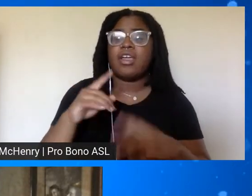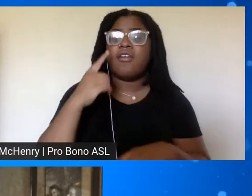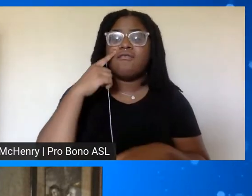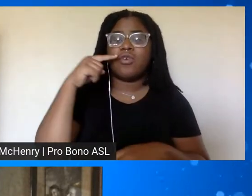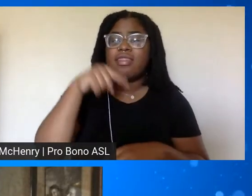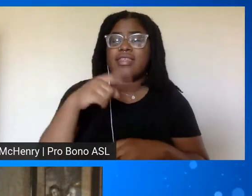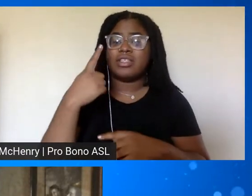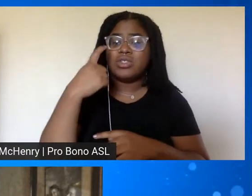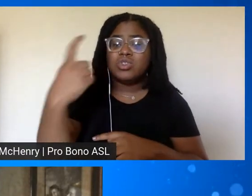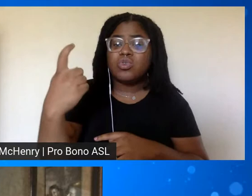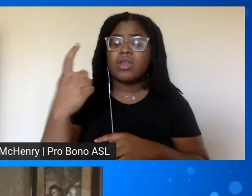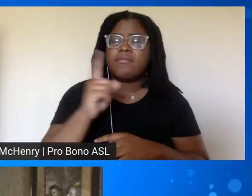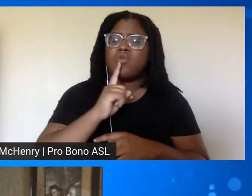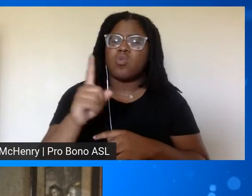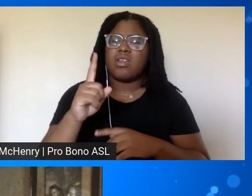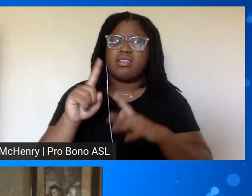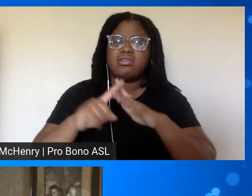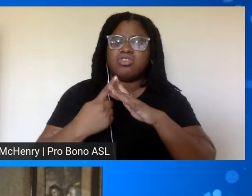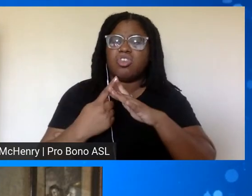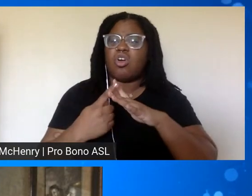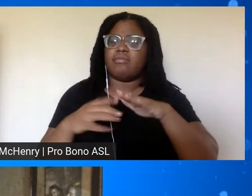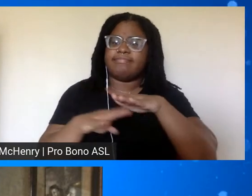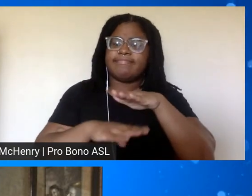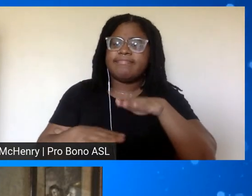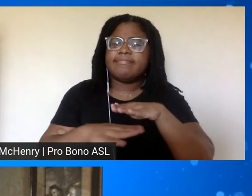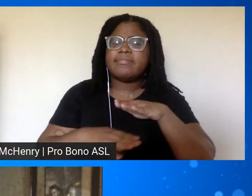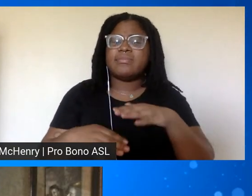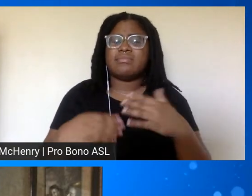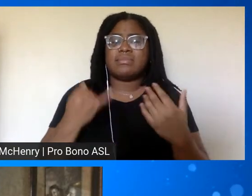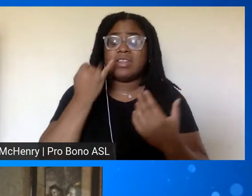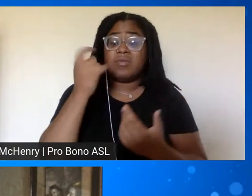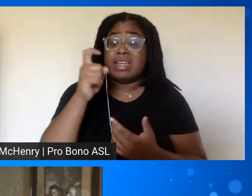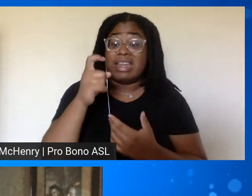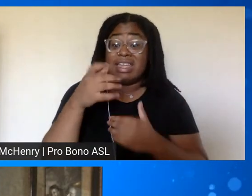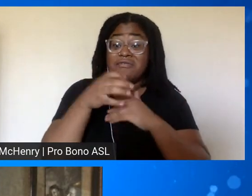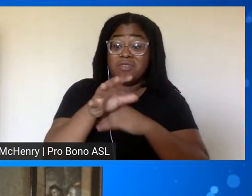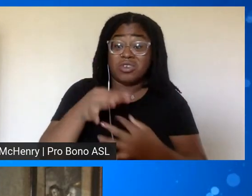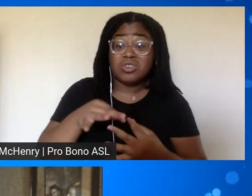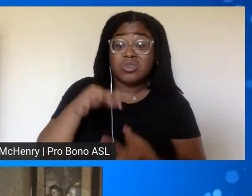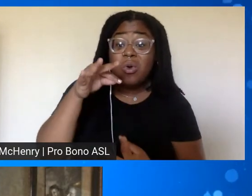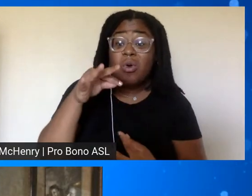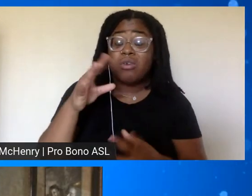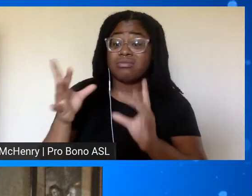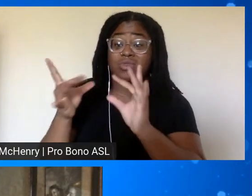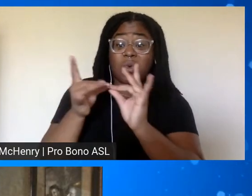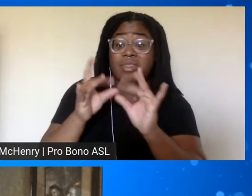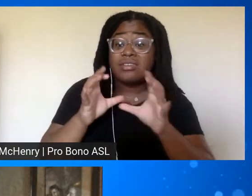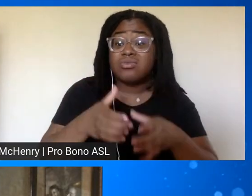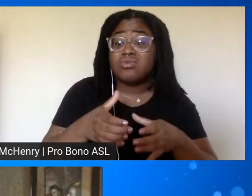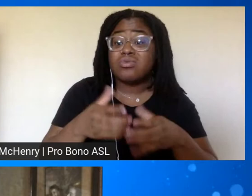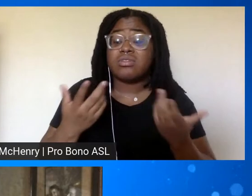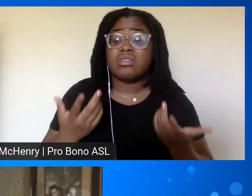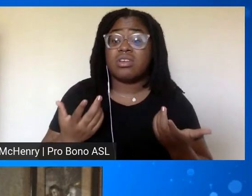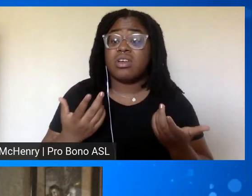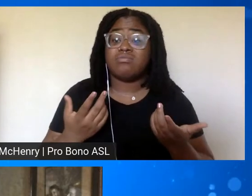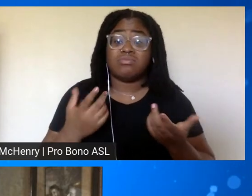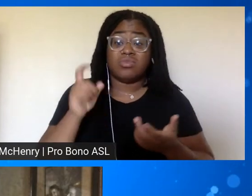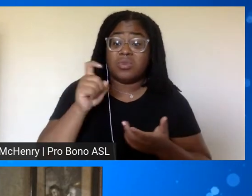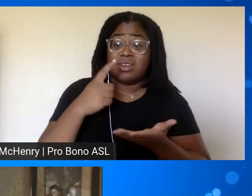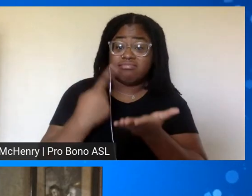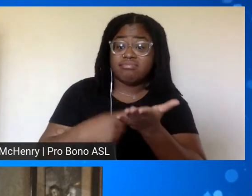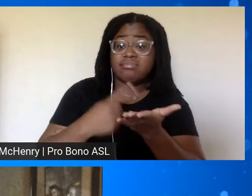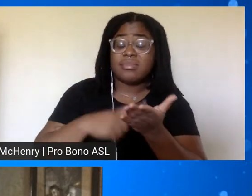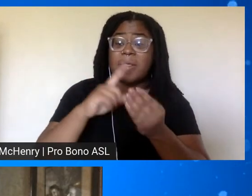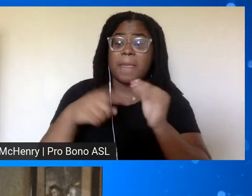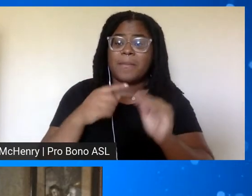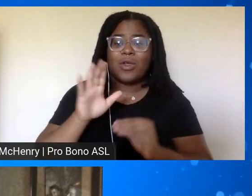get the fundamental fundamental components of it and say we need some soul force we need a coalition and as as we like to talk about we need to